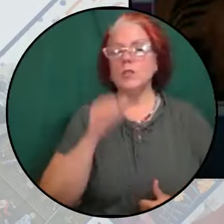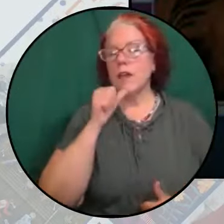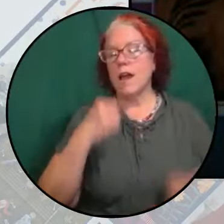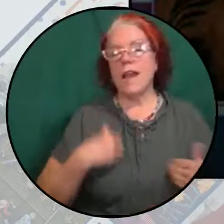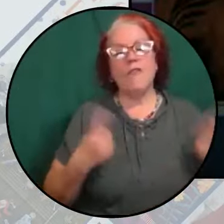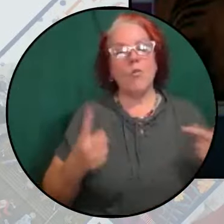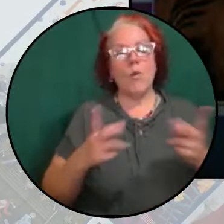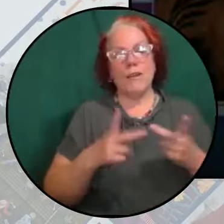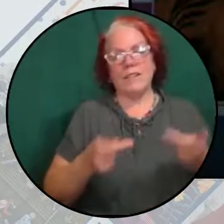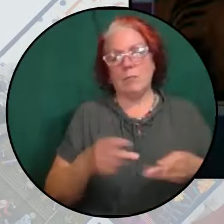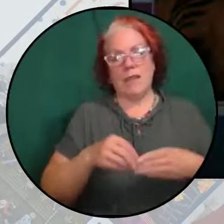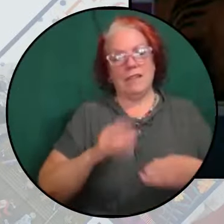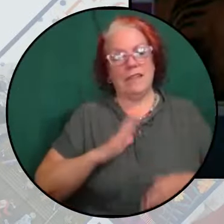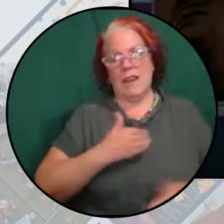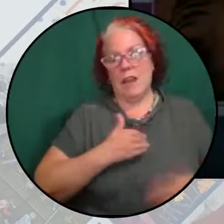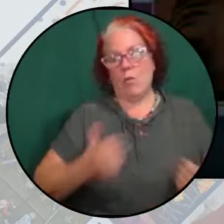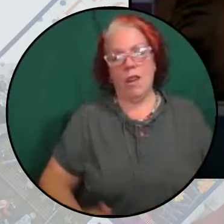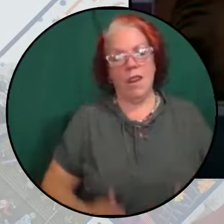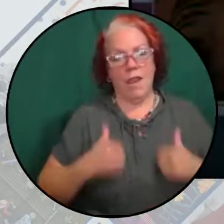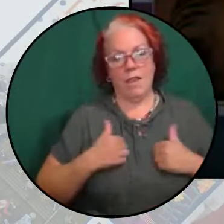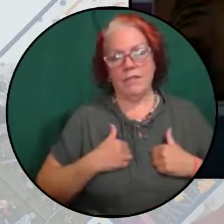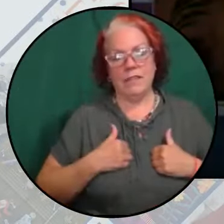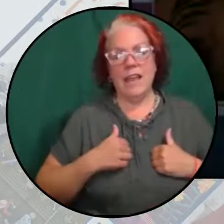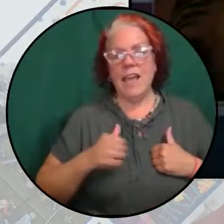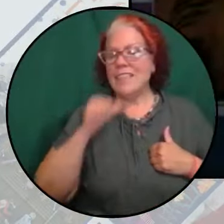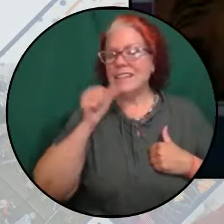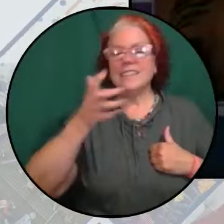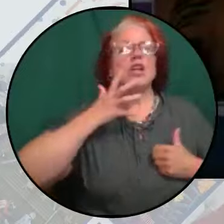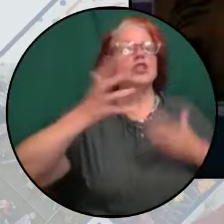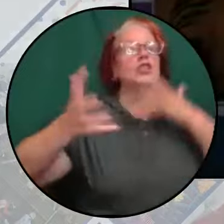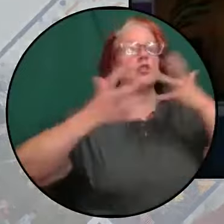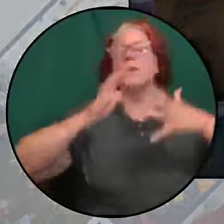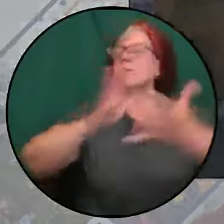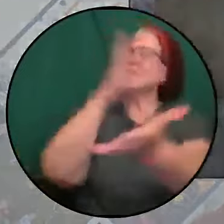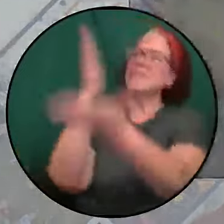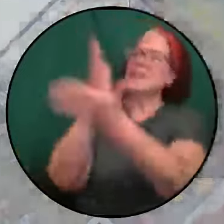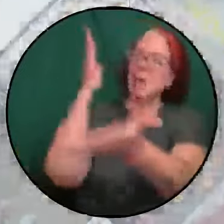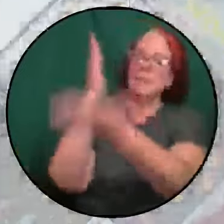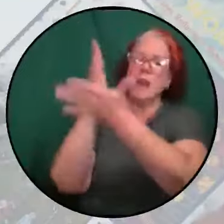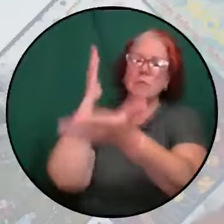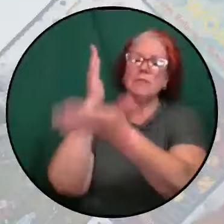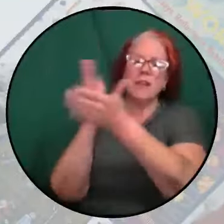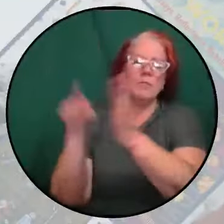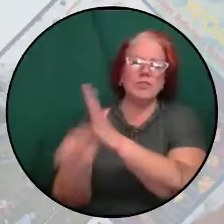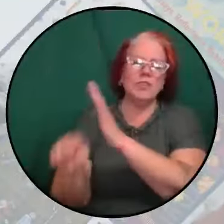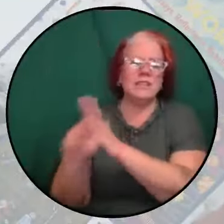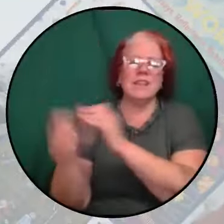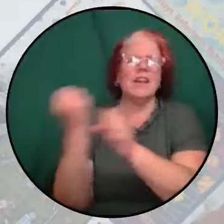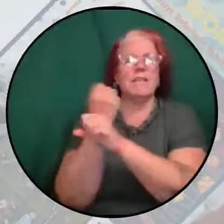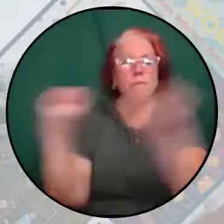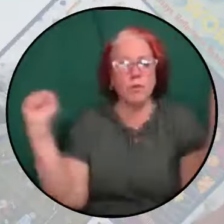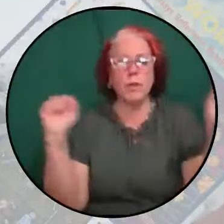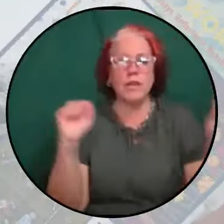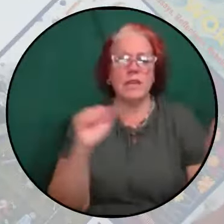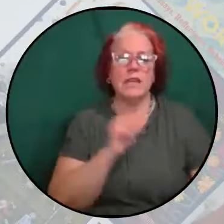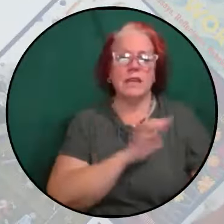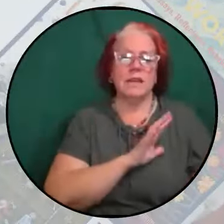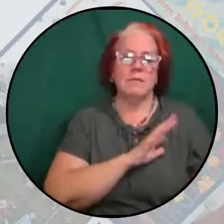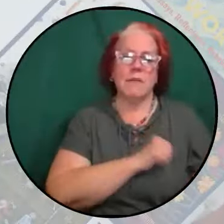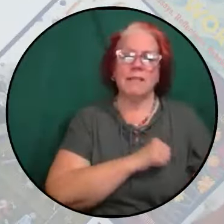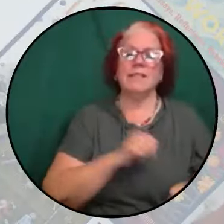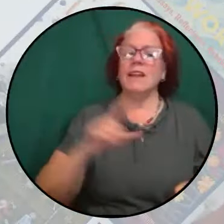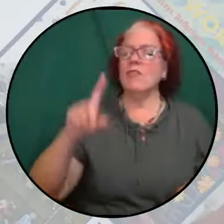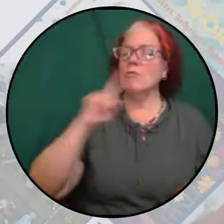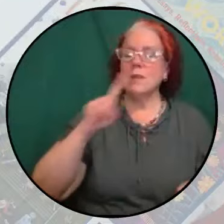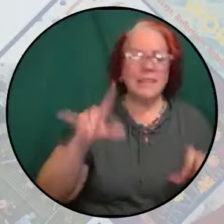of our lives that is not screaming, stop the genocide, free Palestine. Colonization